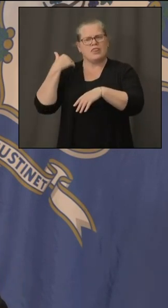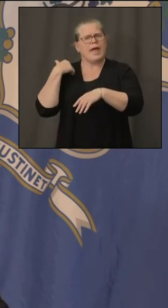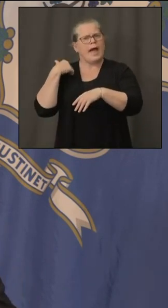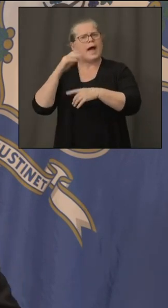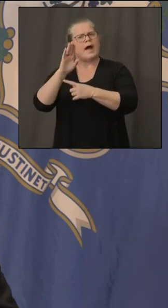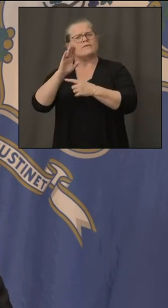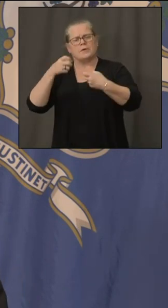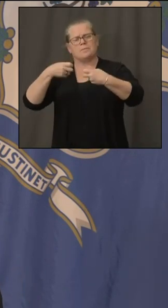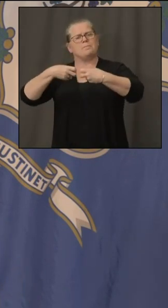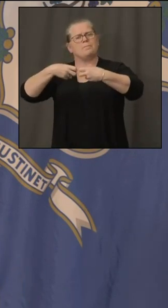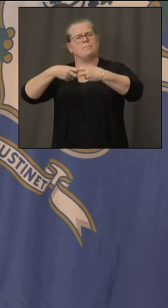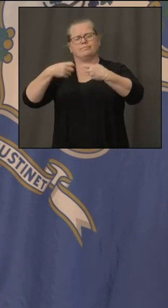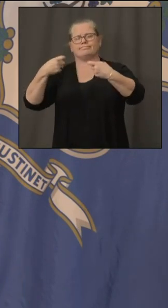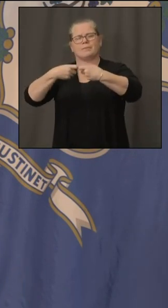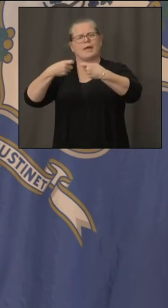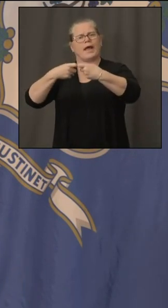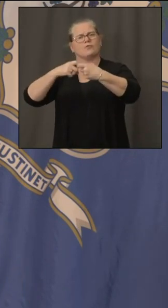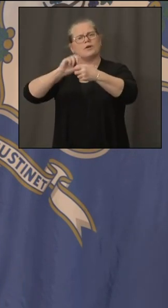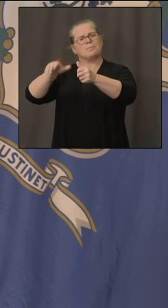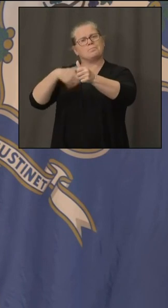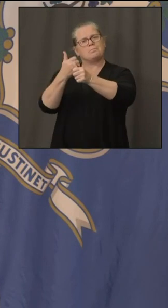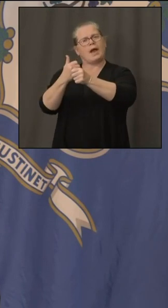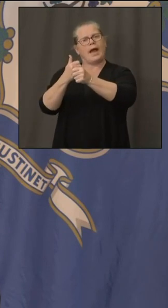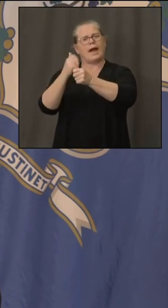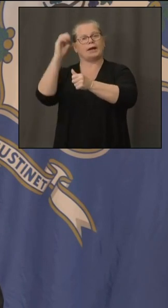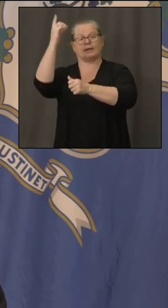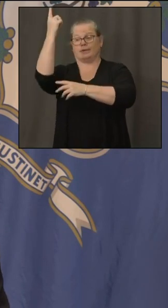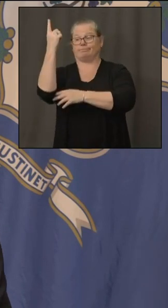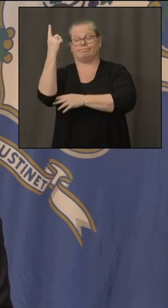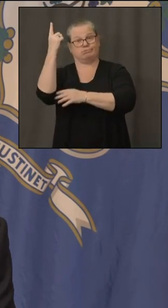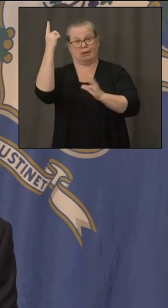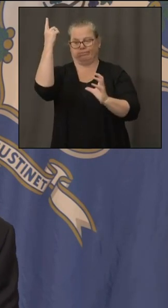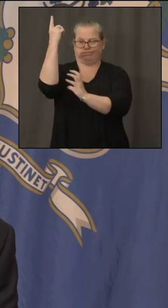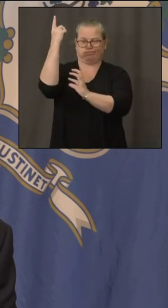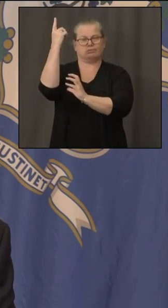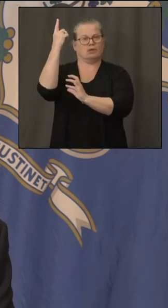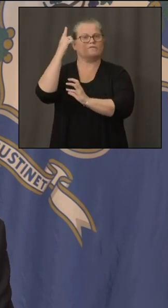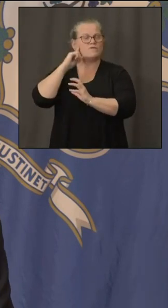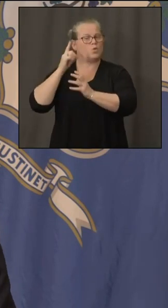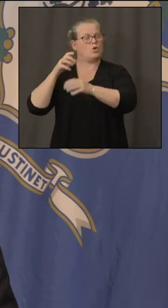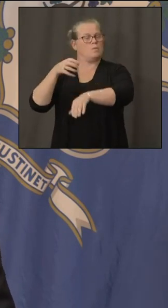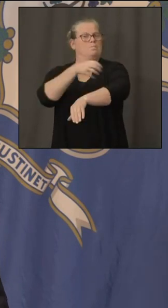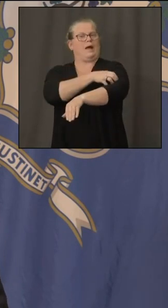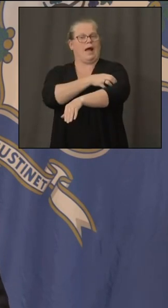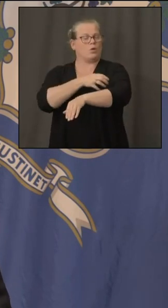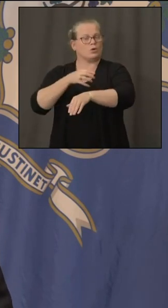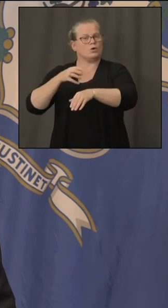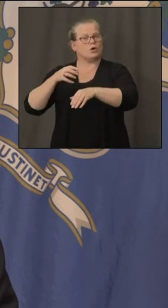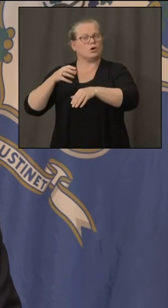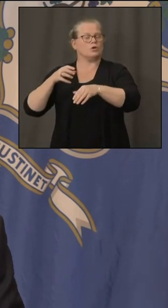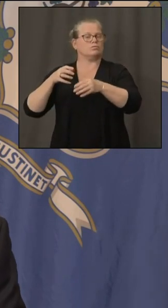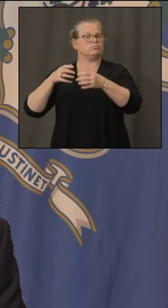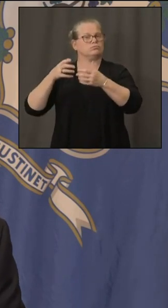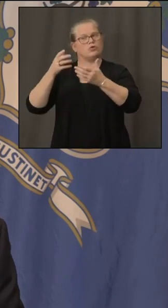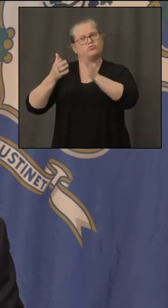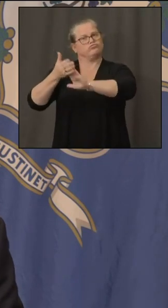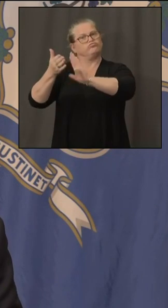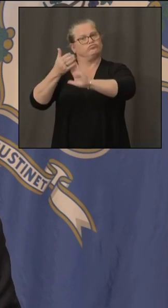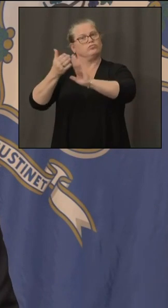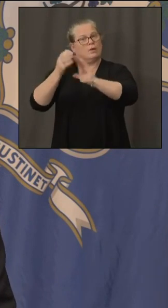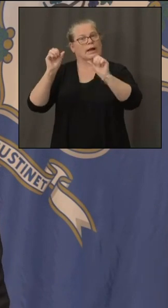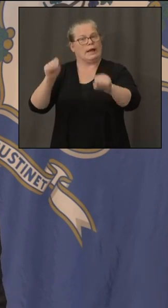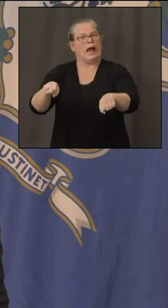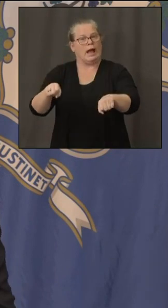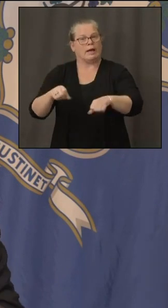so they can go up and make sure that the uh standby power is fueled i mentioned um what i heard on the call anyway it was some of the